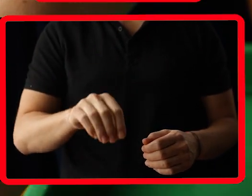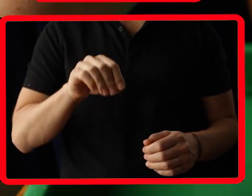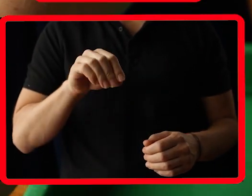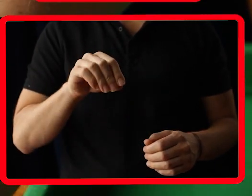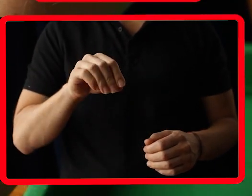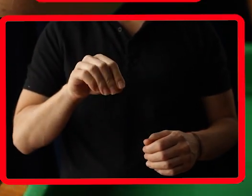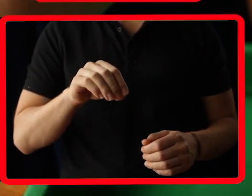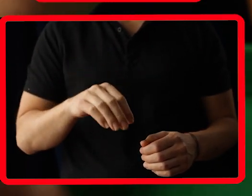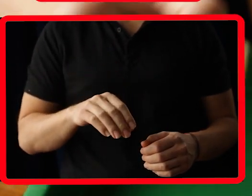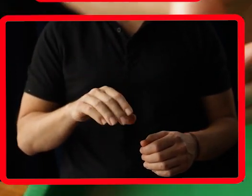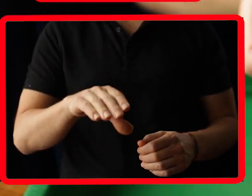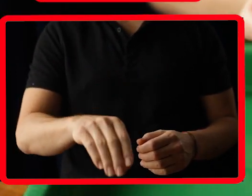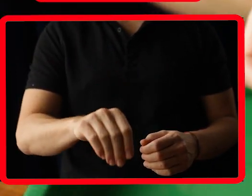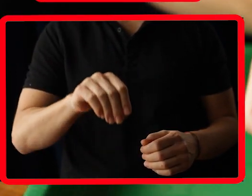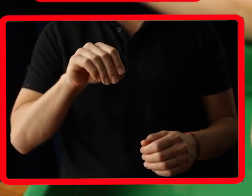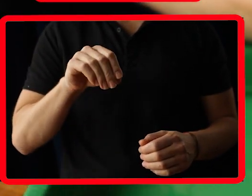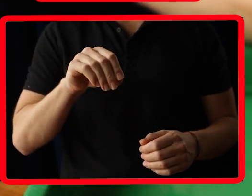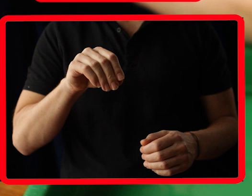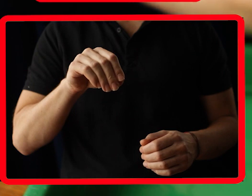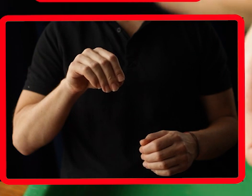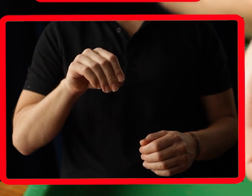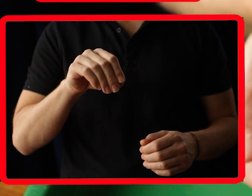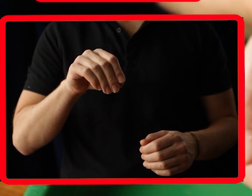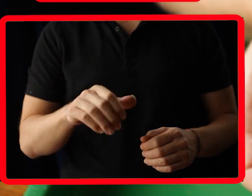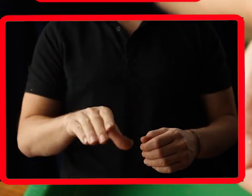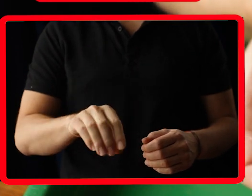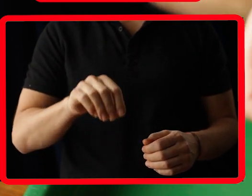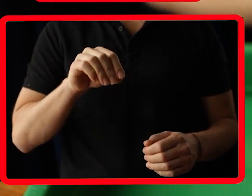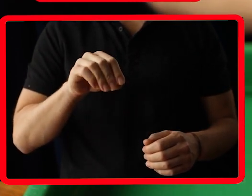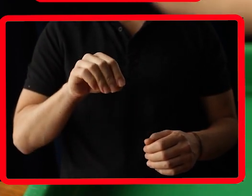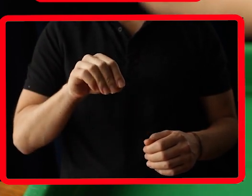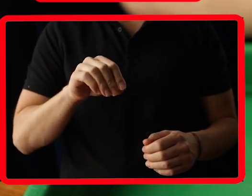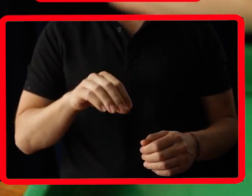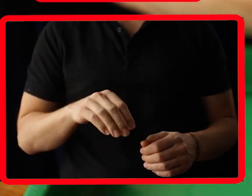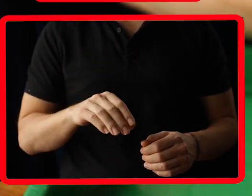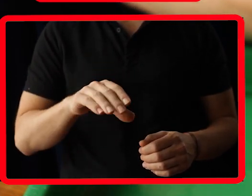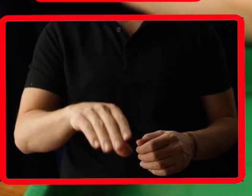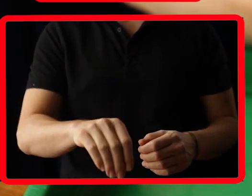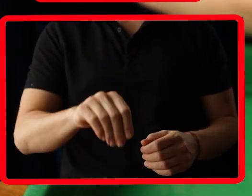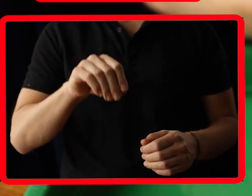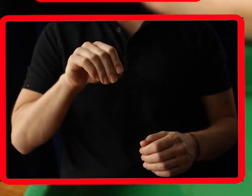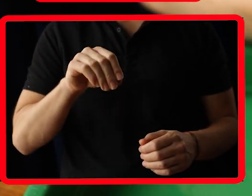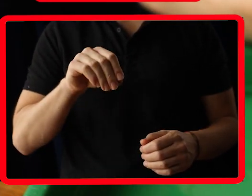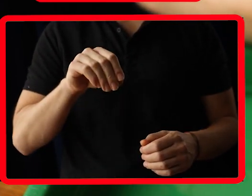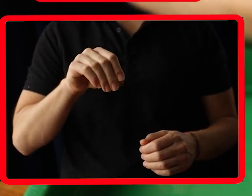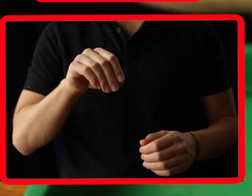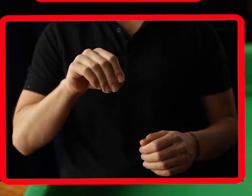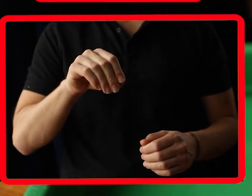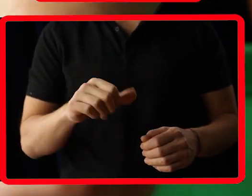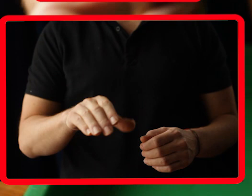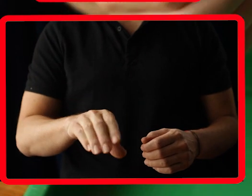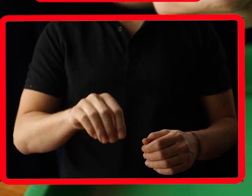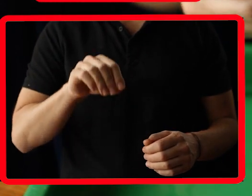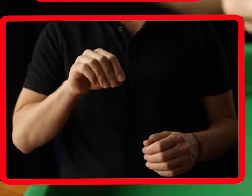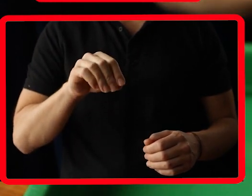the student what we are doing. Where we offer a choice, the student's decision tells us how well they anticipate and understand